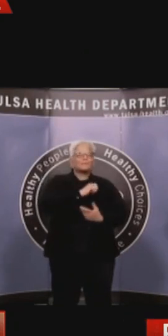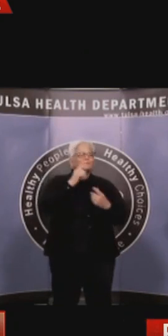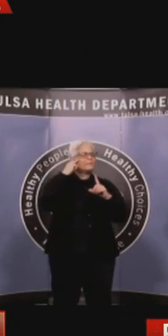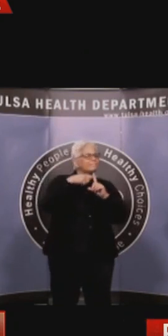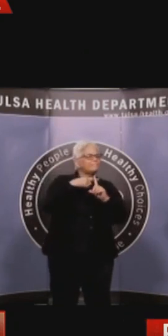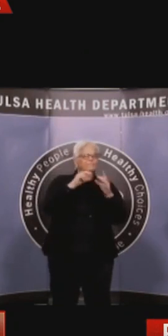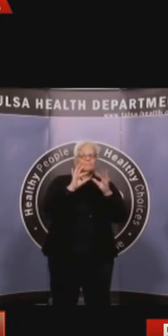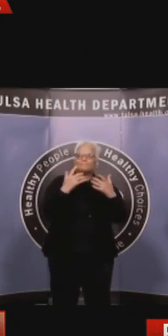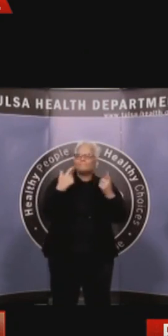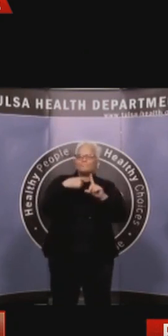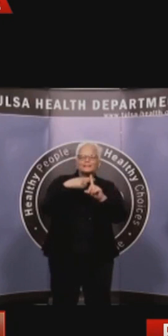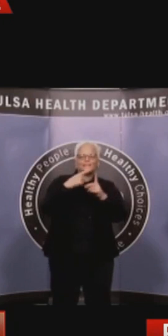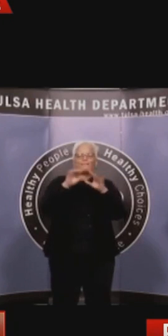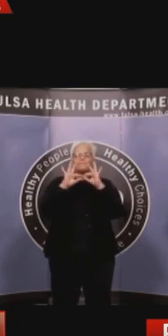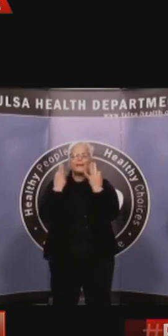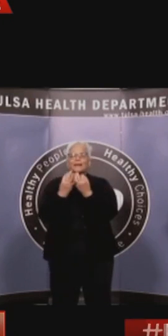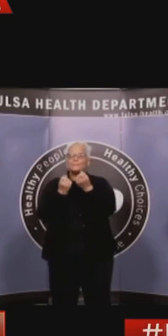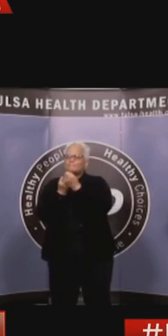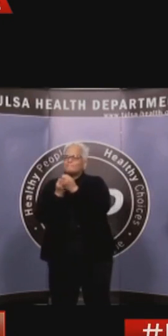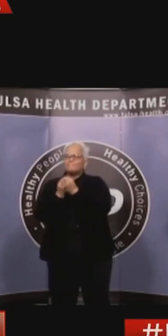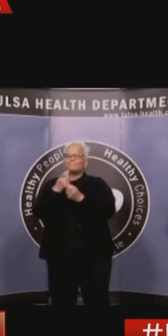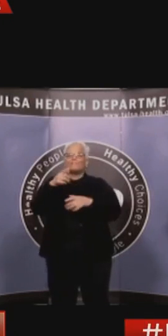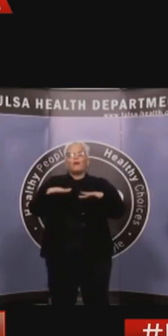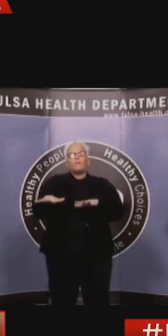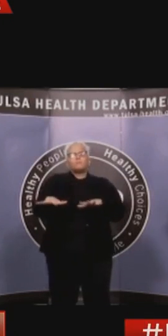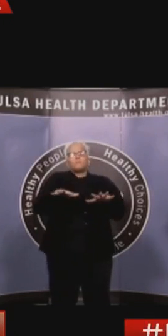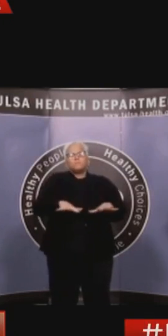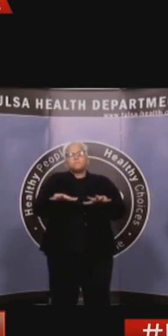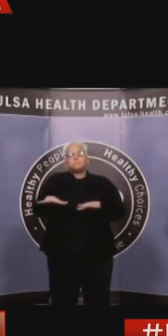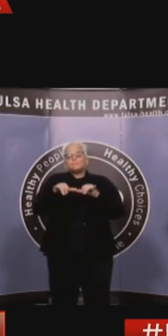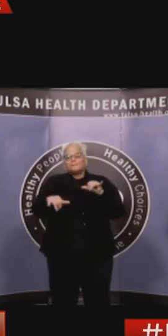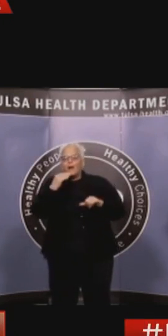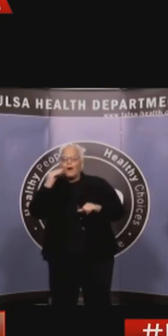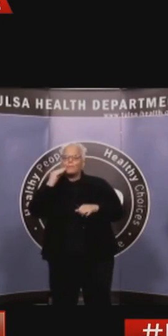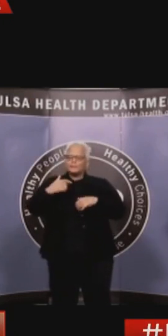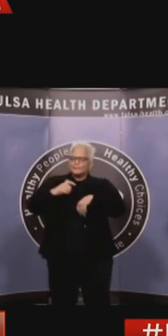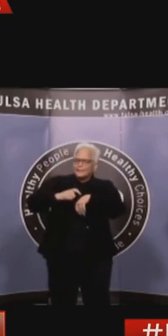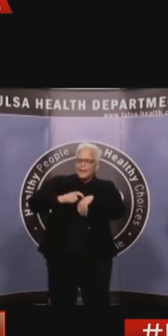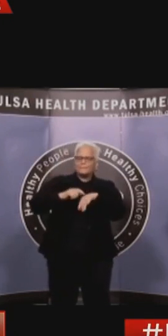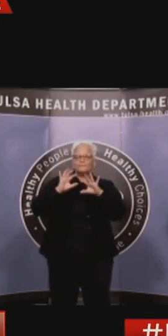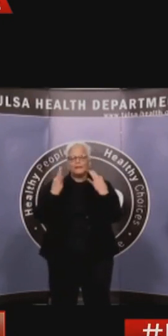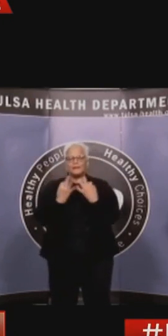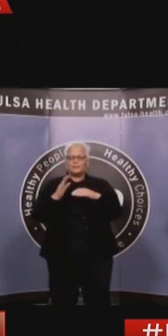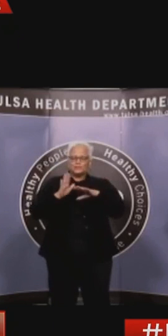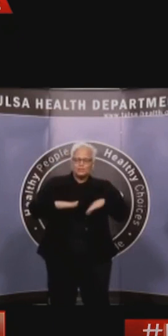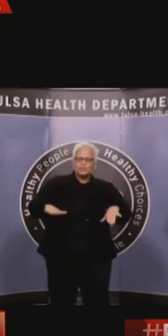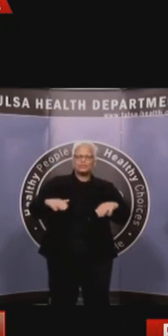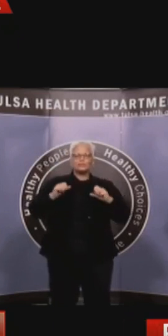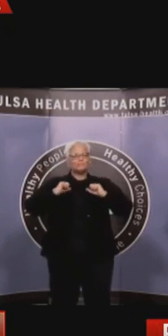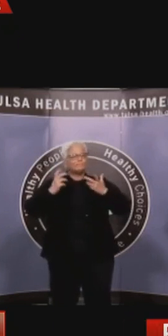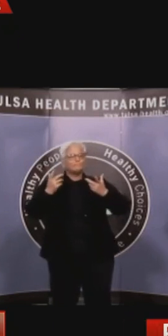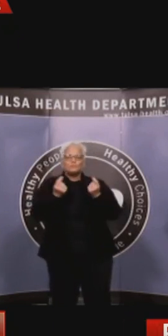I want to inspire you to feel hopeful about believing that something bright is ahead for all of us, and we will keep moving